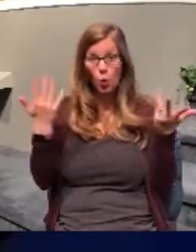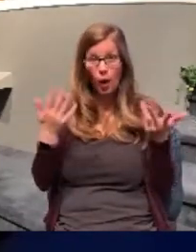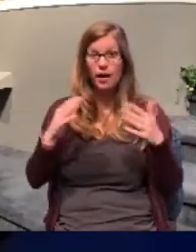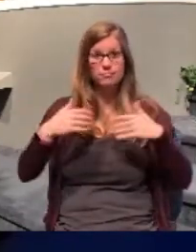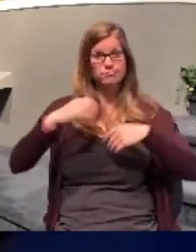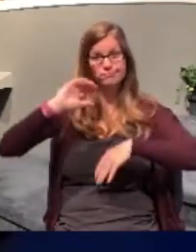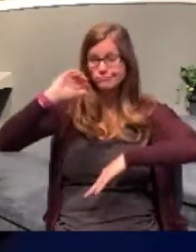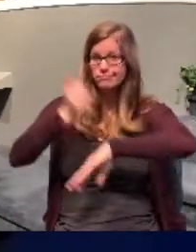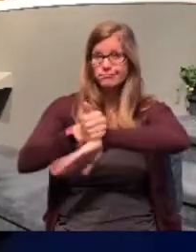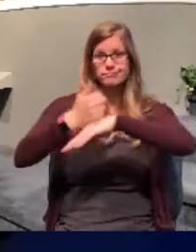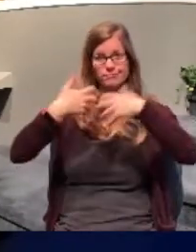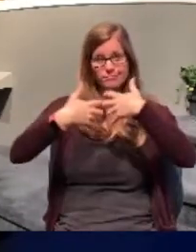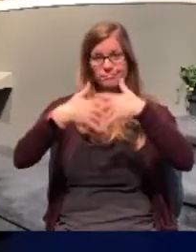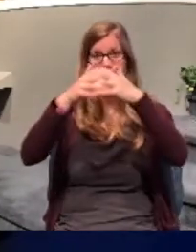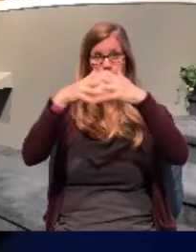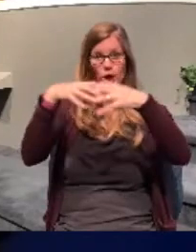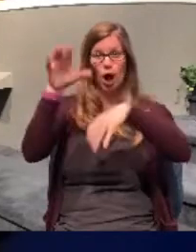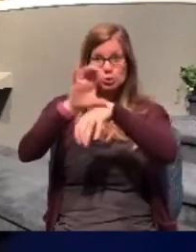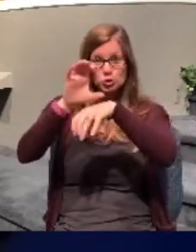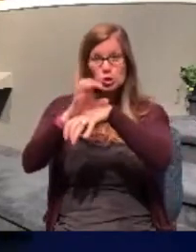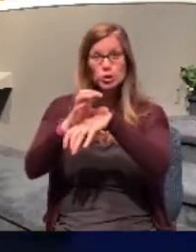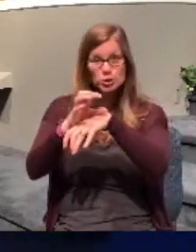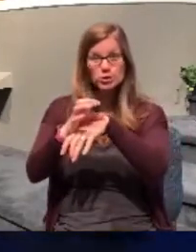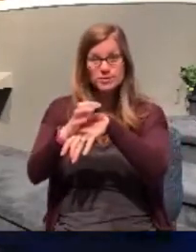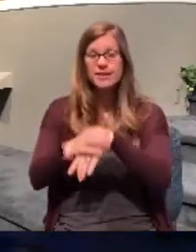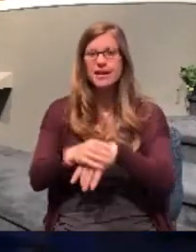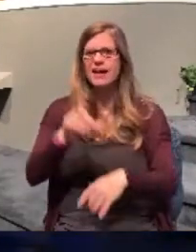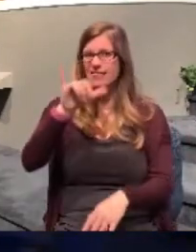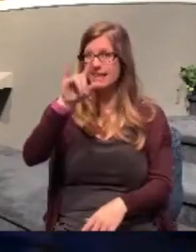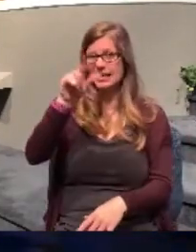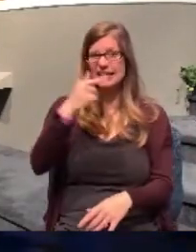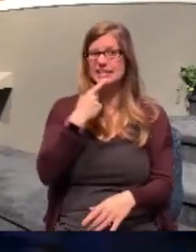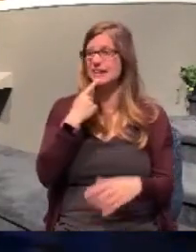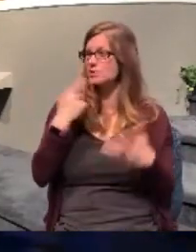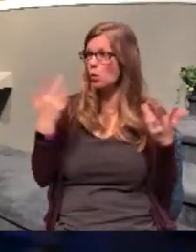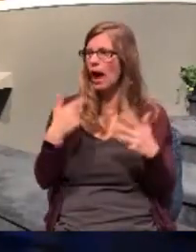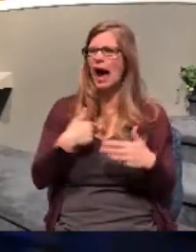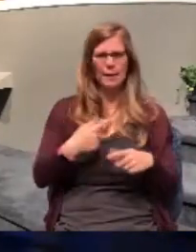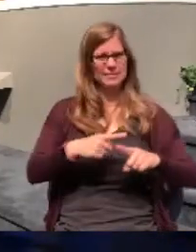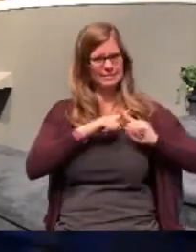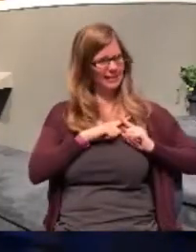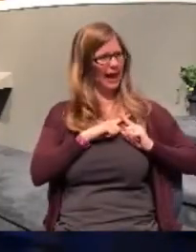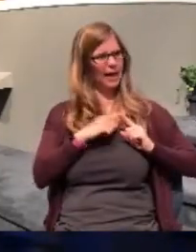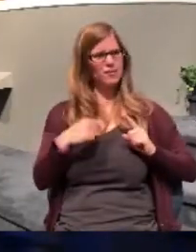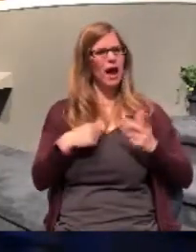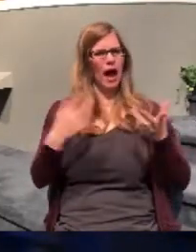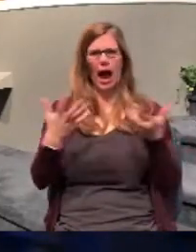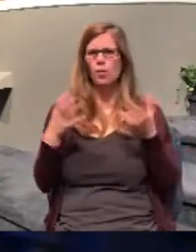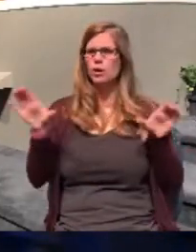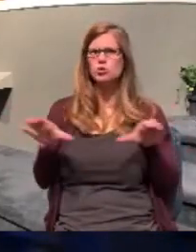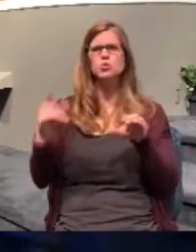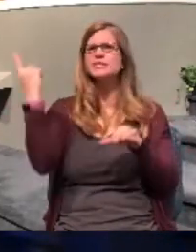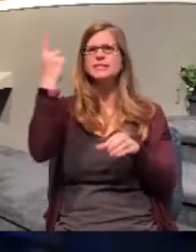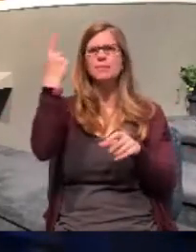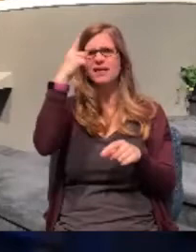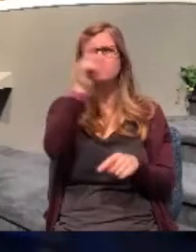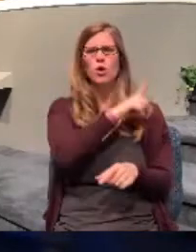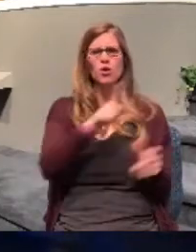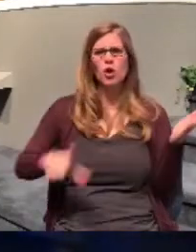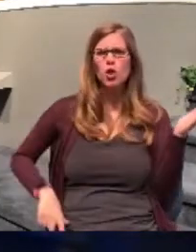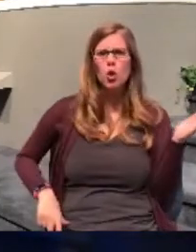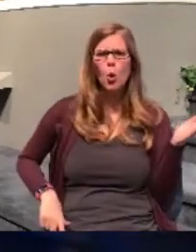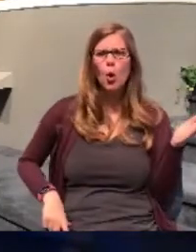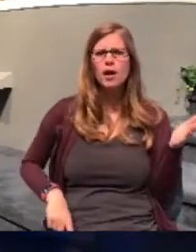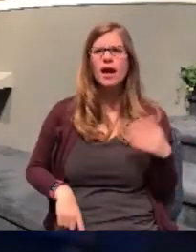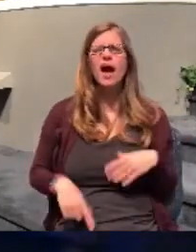Get the picture here. Lydia says, wow, I'm saved now. I want to do something for the Lord. And she says, where are you